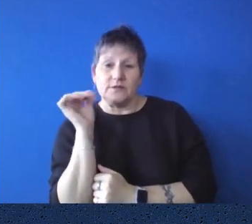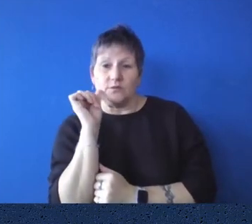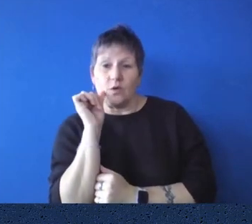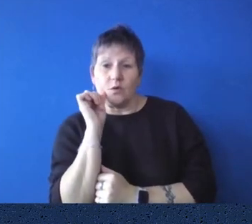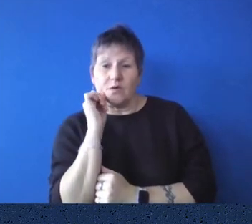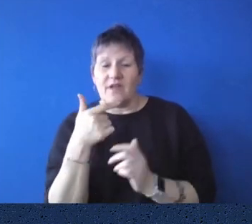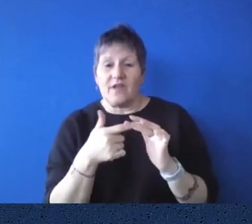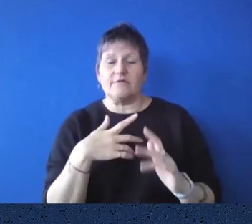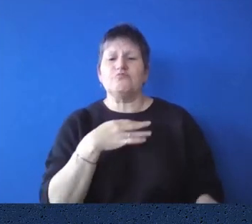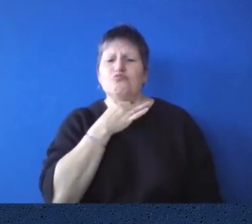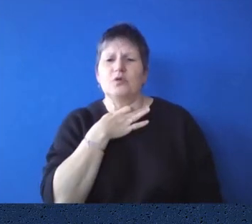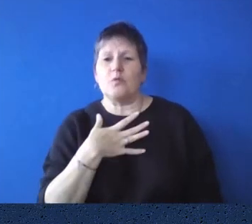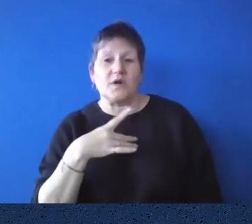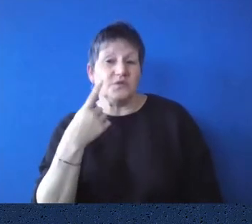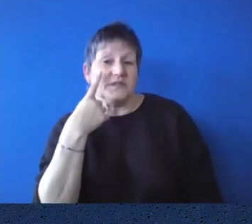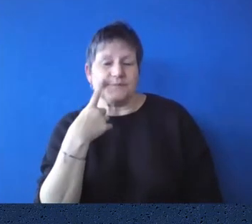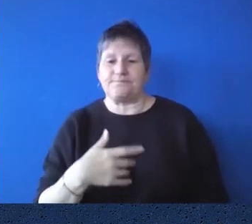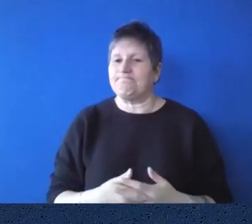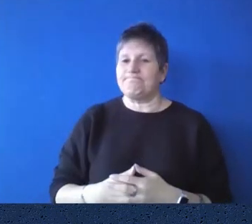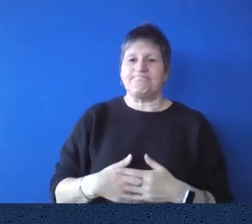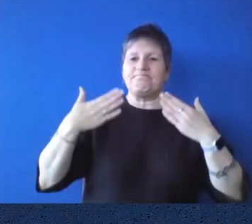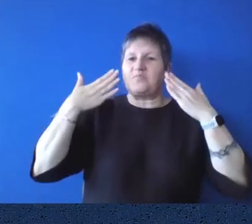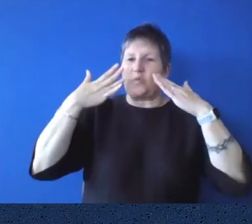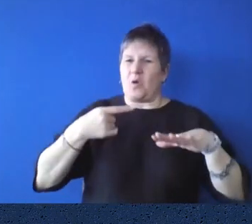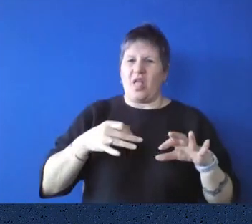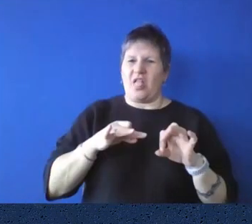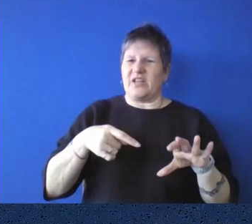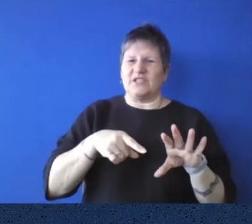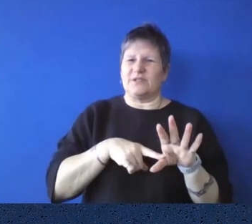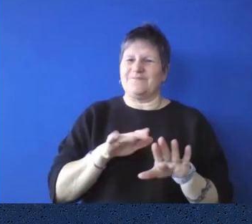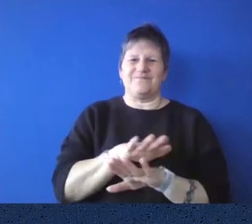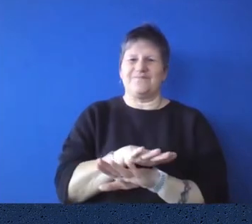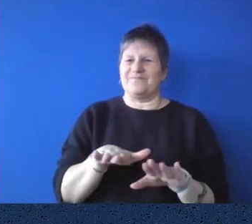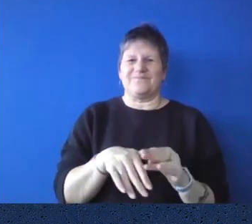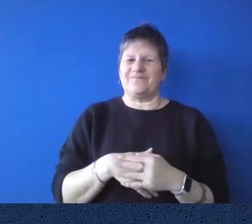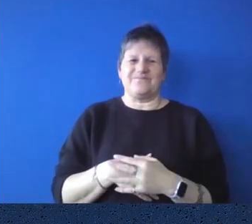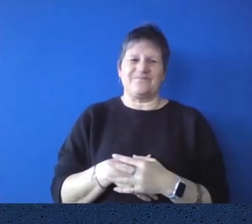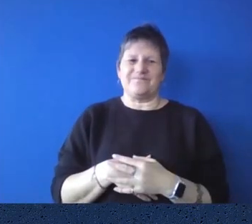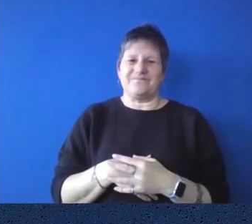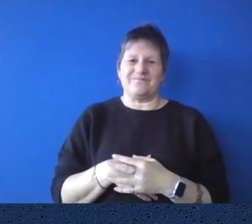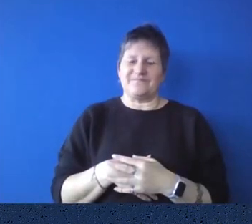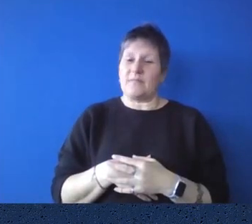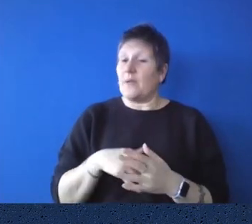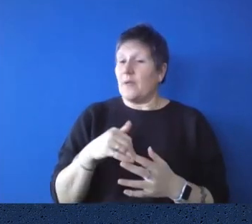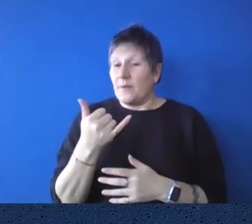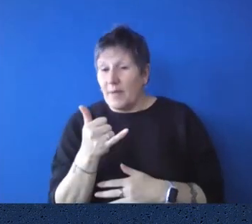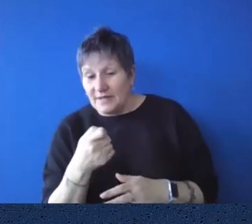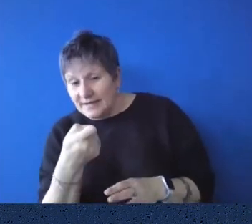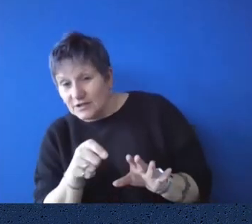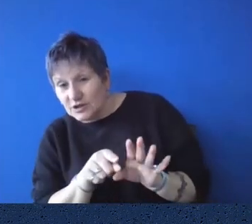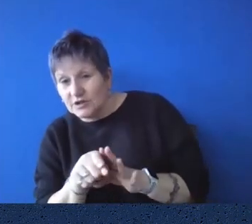come. We hopefully, yeah, we don't know. Not this year. Not this year, but, but hopefully next year, uh,